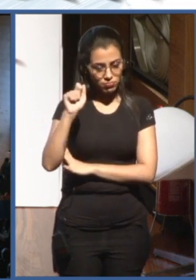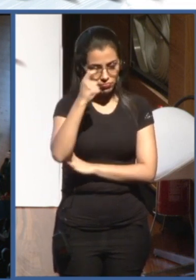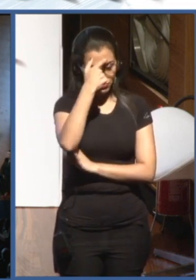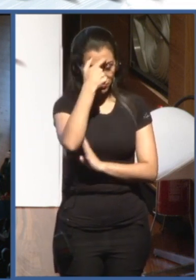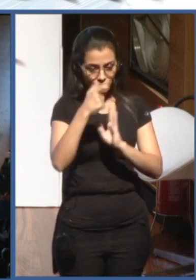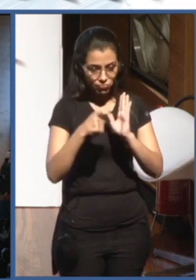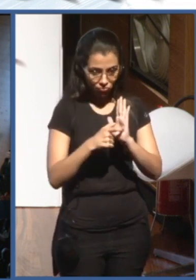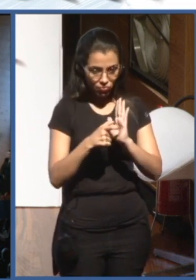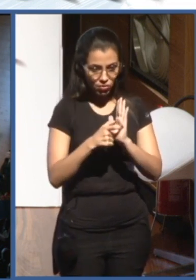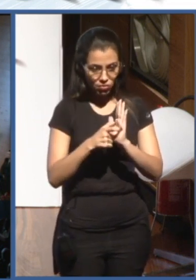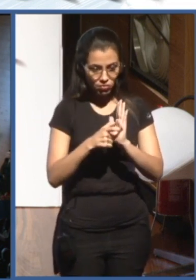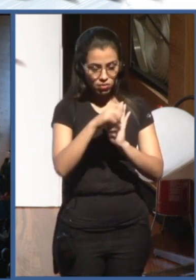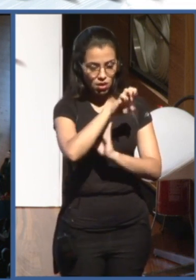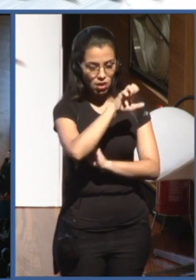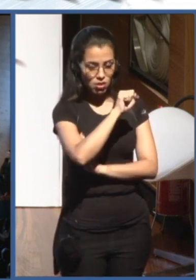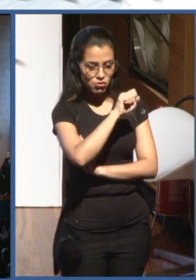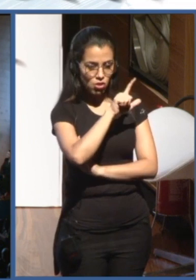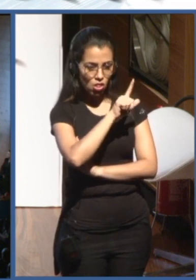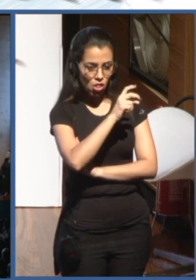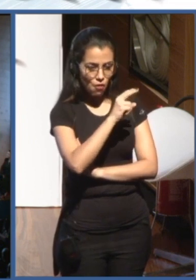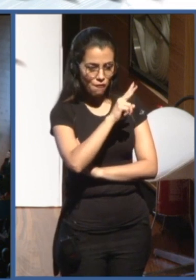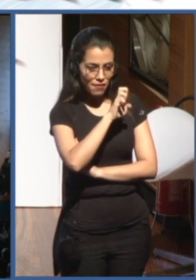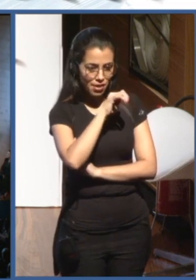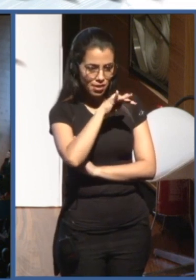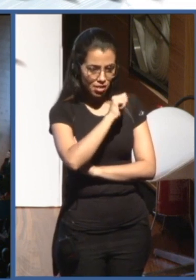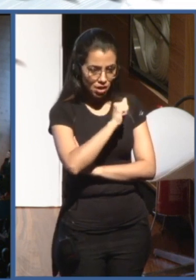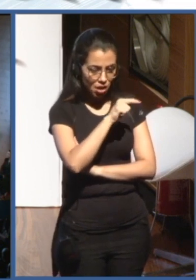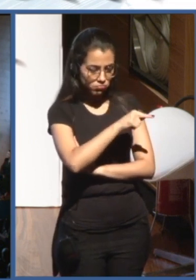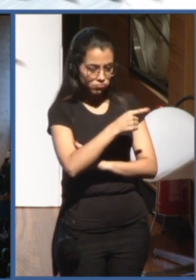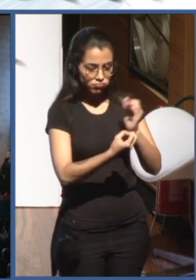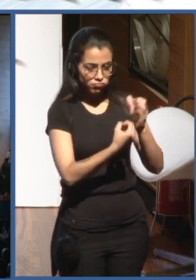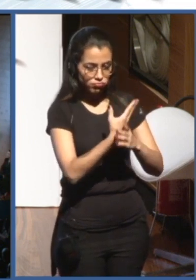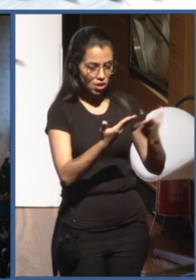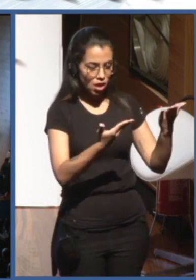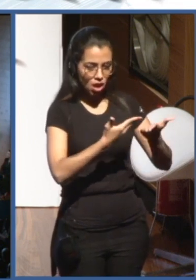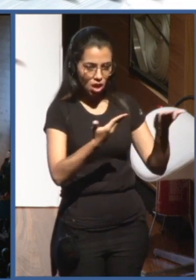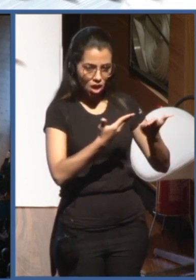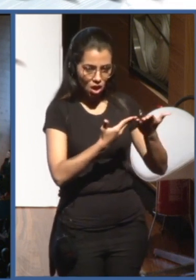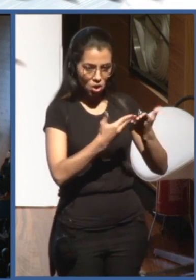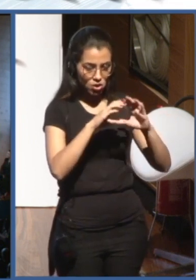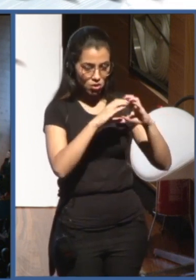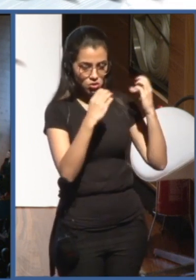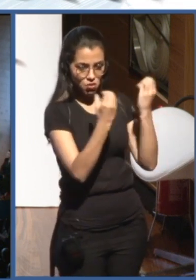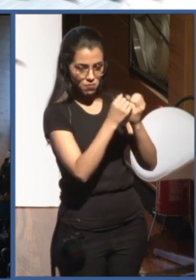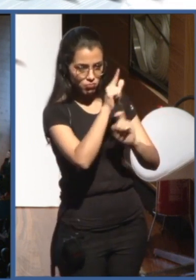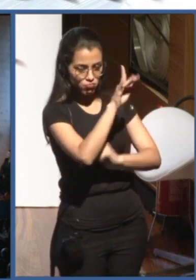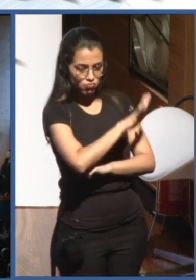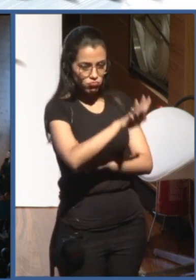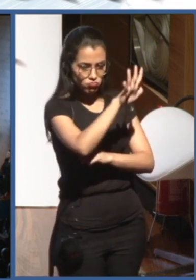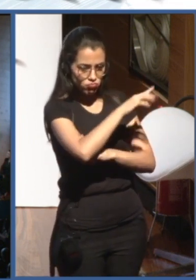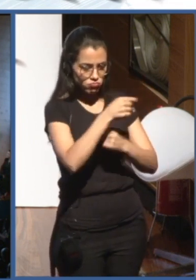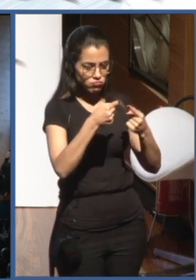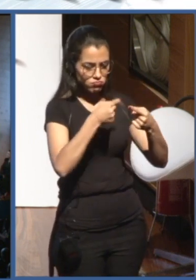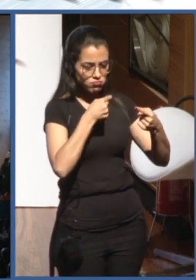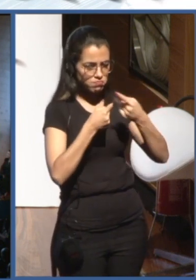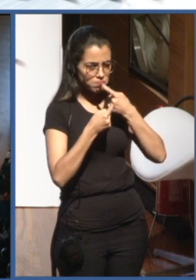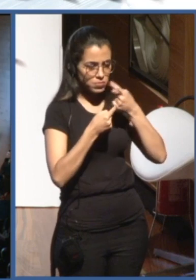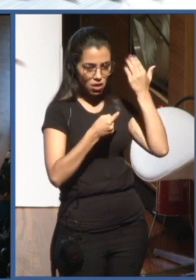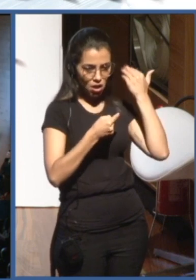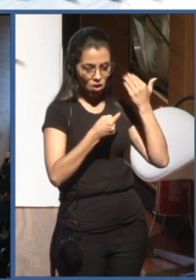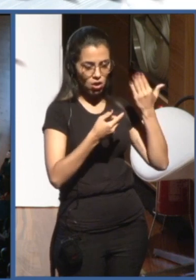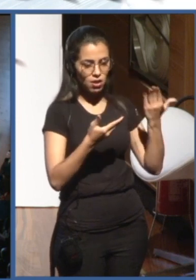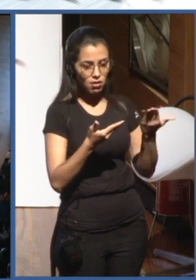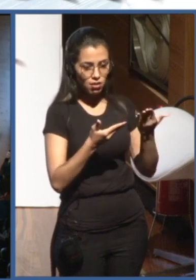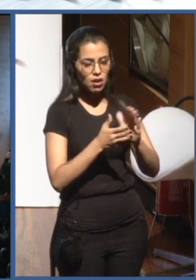This Category 2 Center was just established by our General Conference a couple weeks ago, and we look forward to working with the Institute very